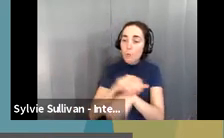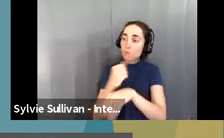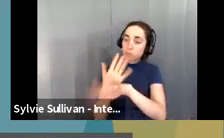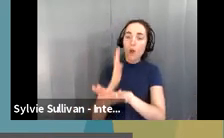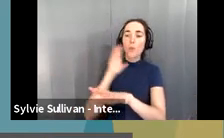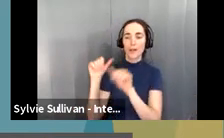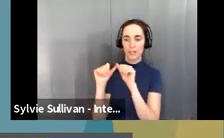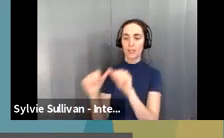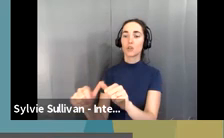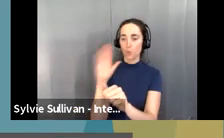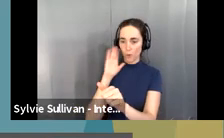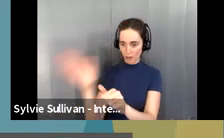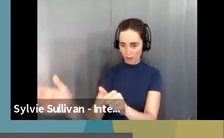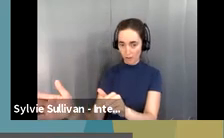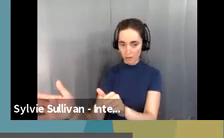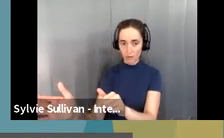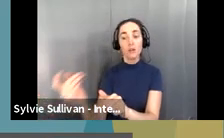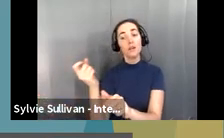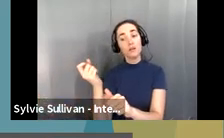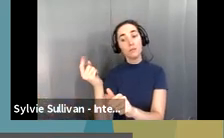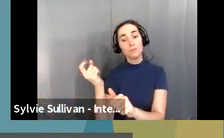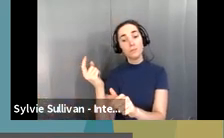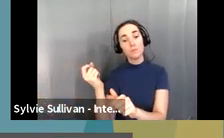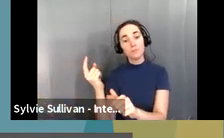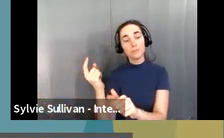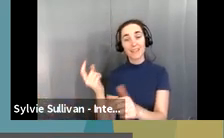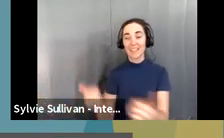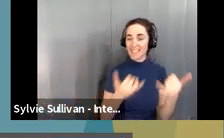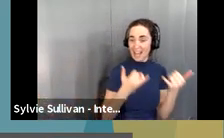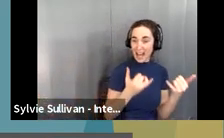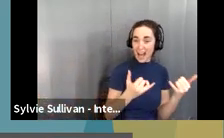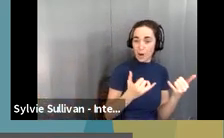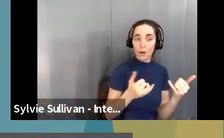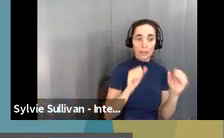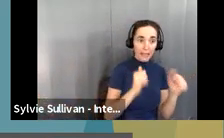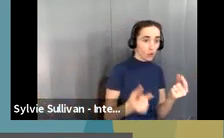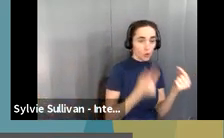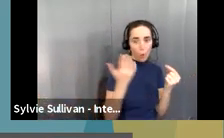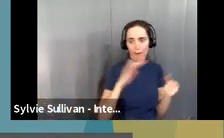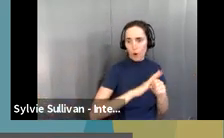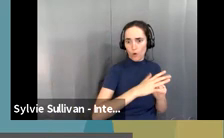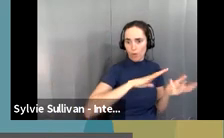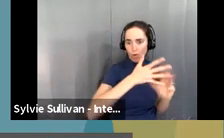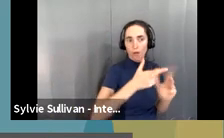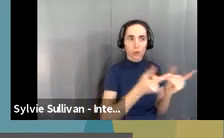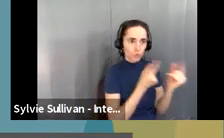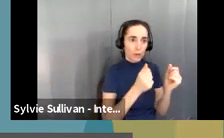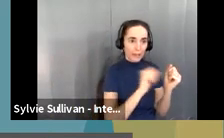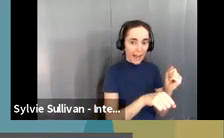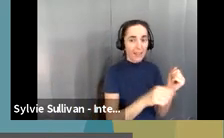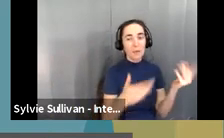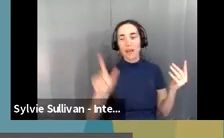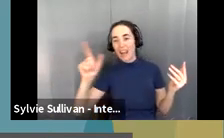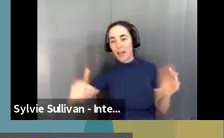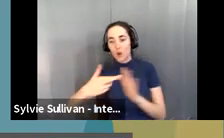um, there may not be certain things that you can do that you can do now due to COVID. Um, um,